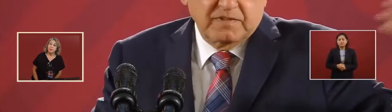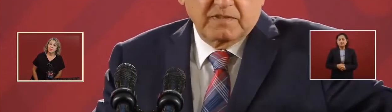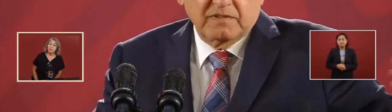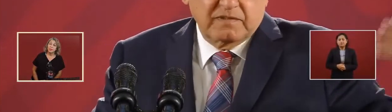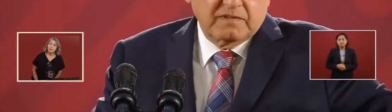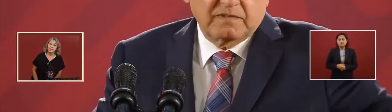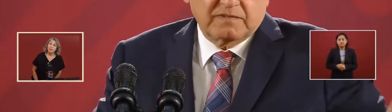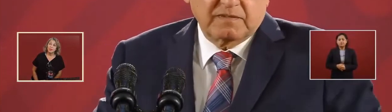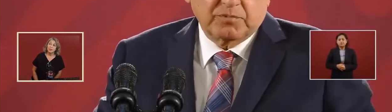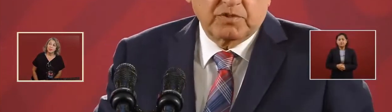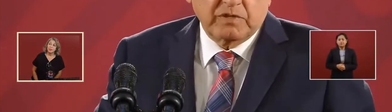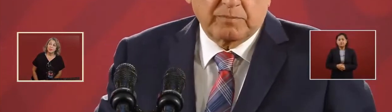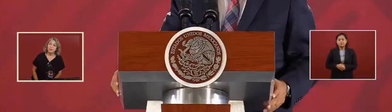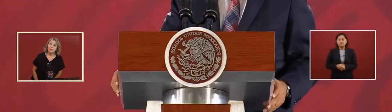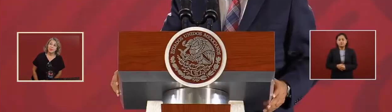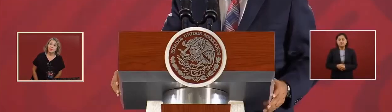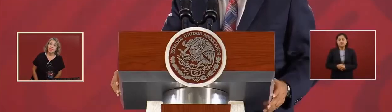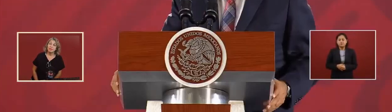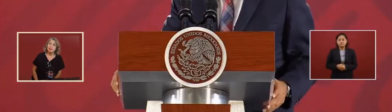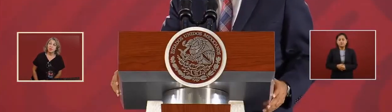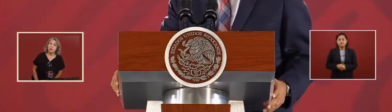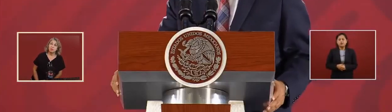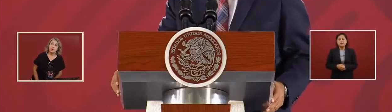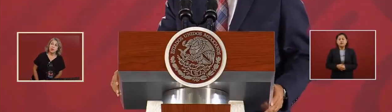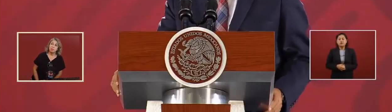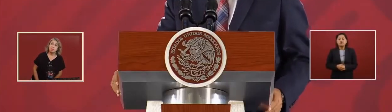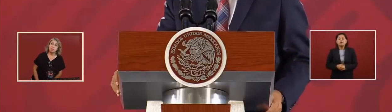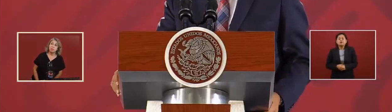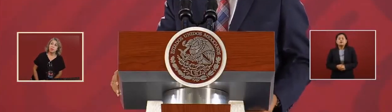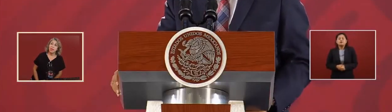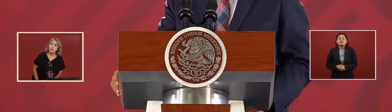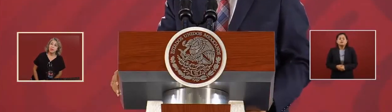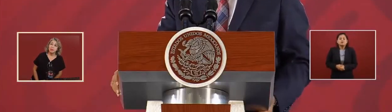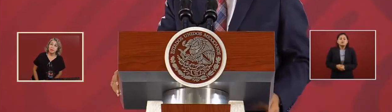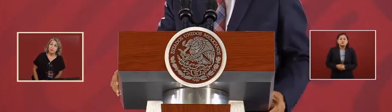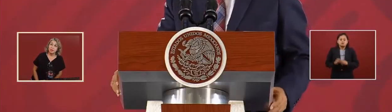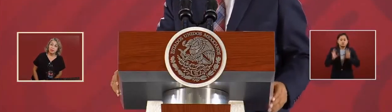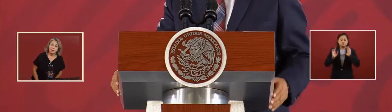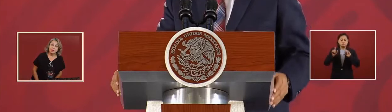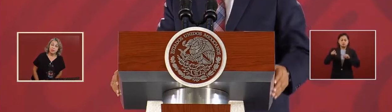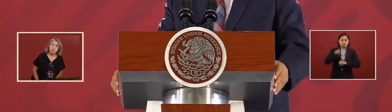if you want to put a plant to put beer